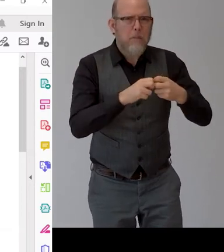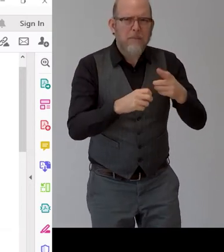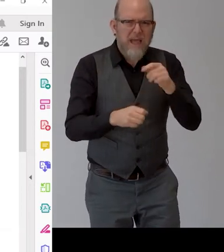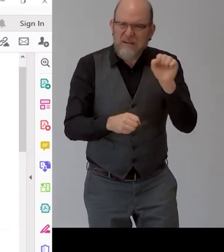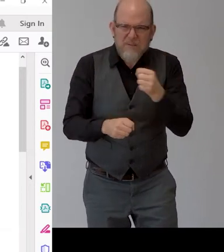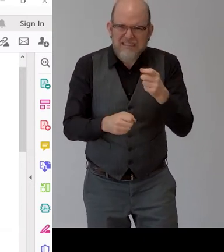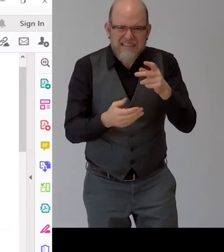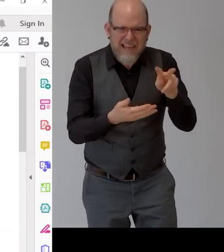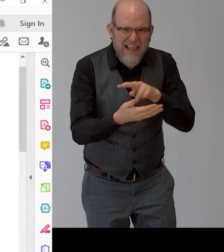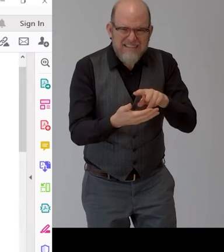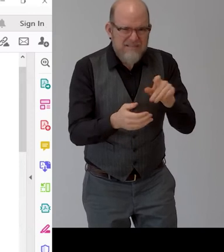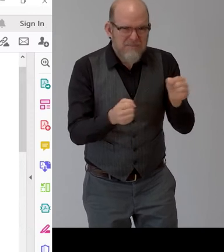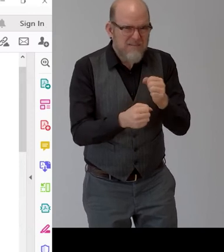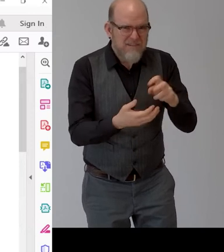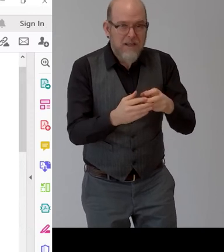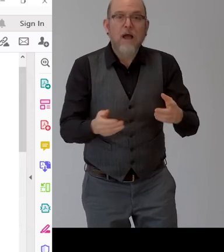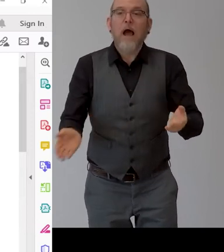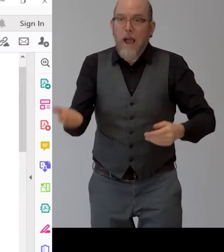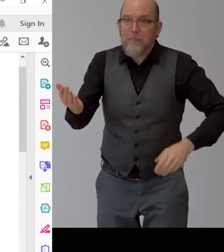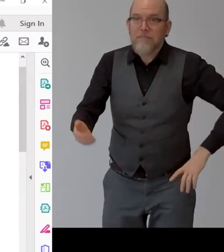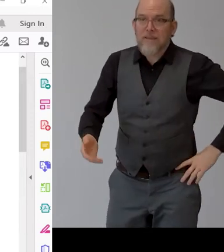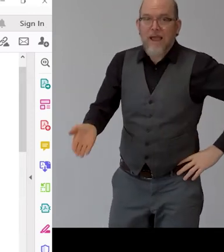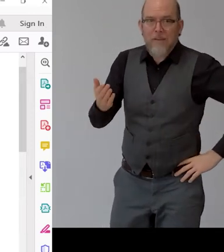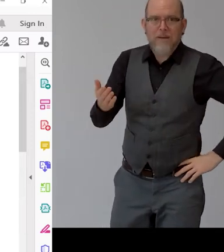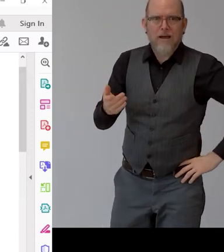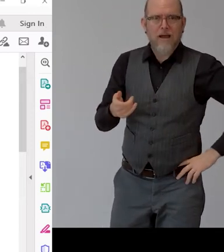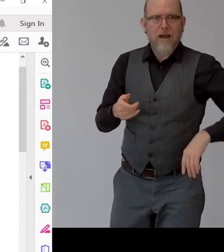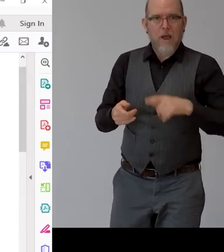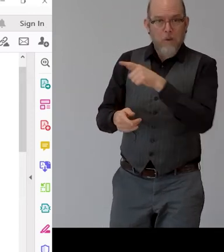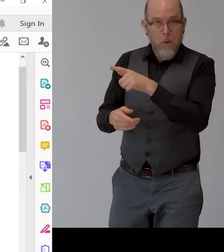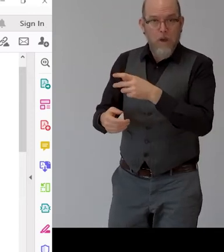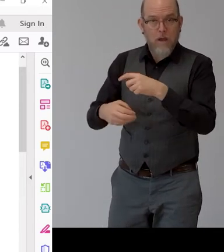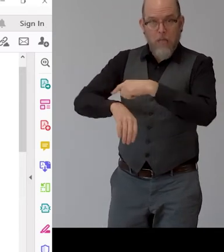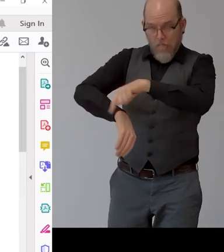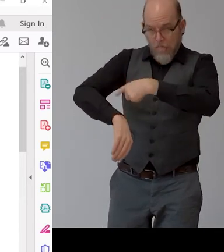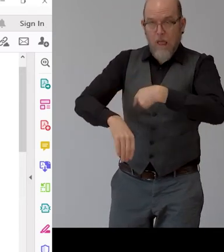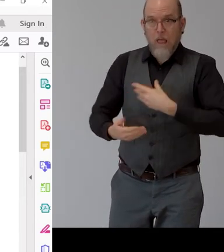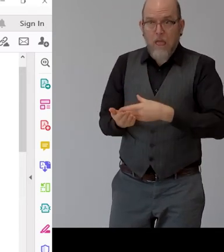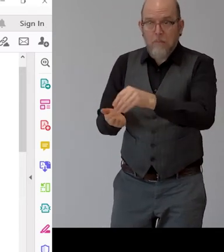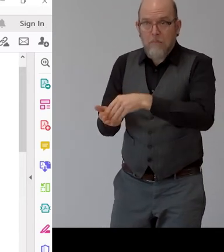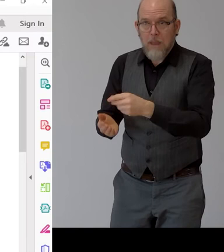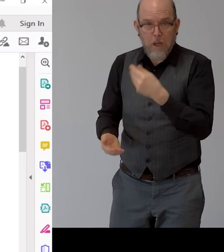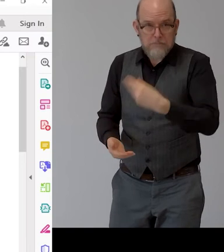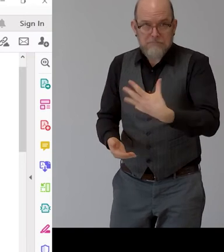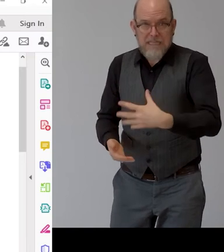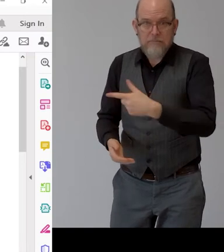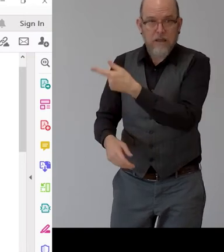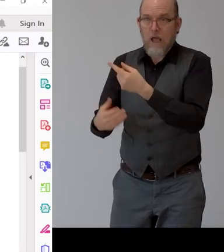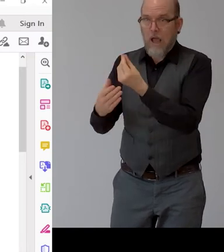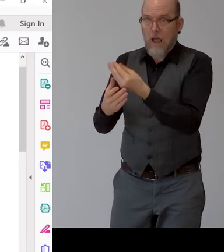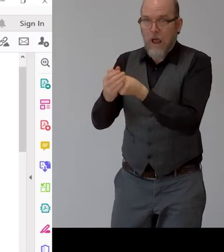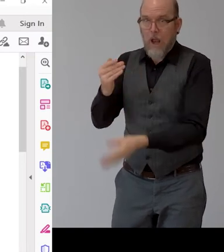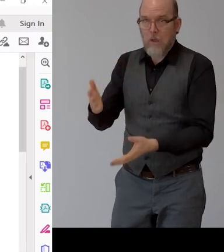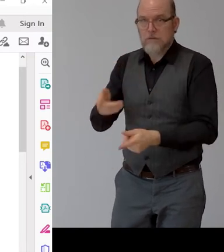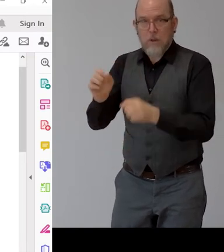and uh let's get on with it you know we're paying you by the hour yeah now this pressure and this uh you know